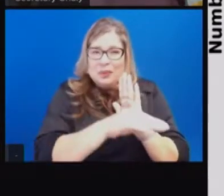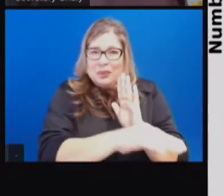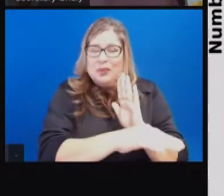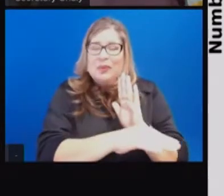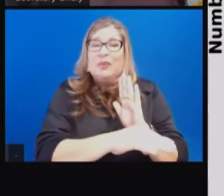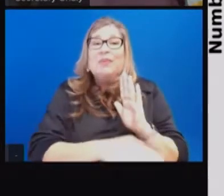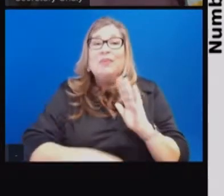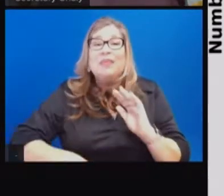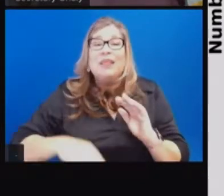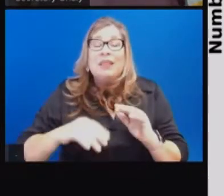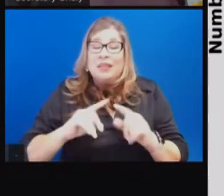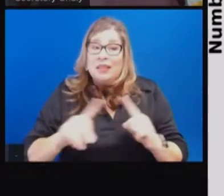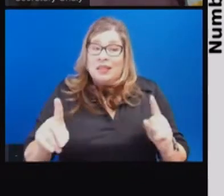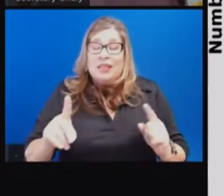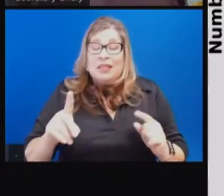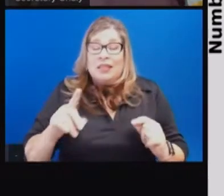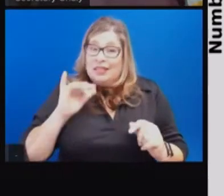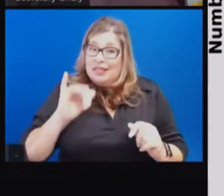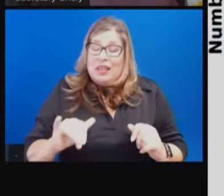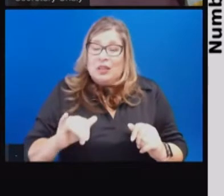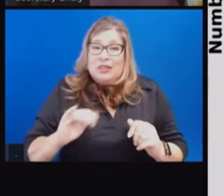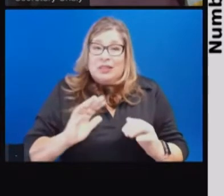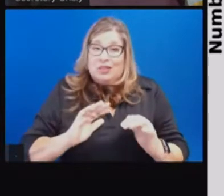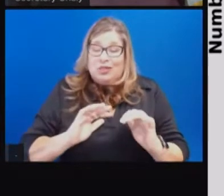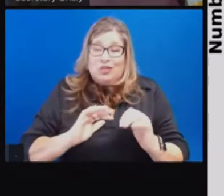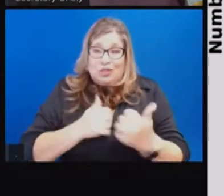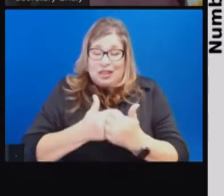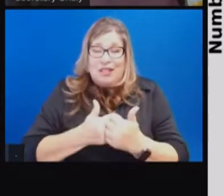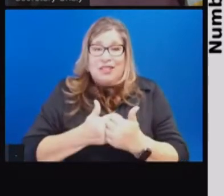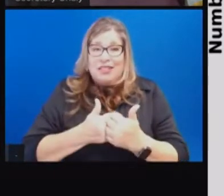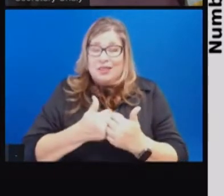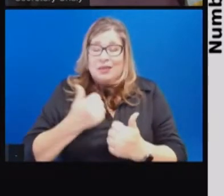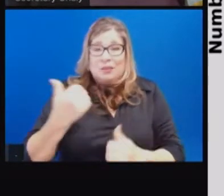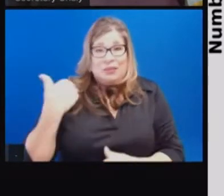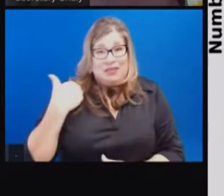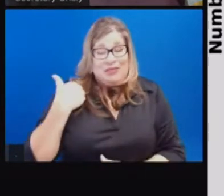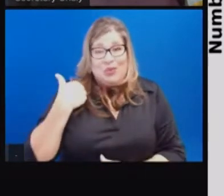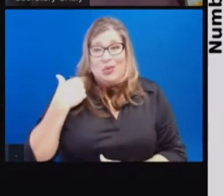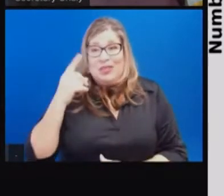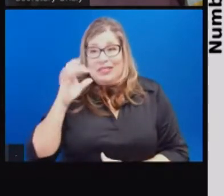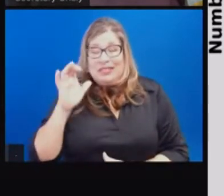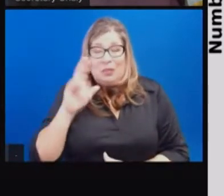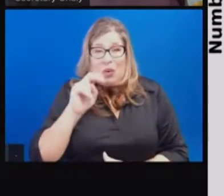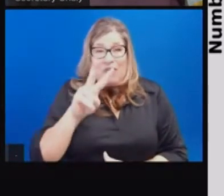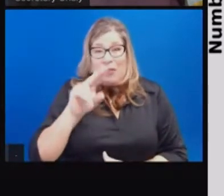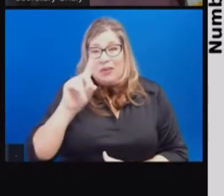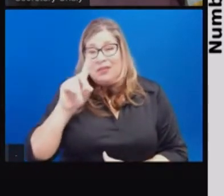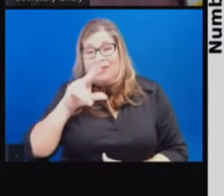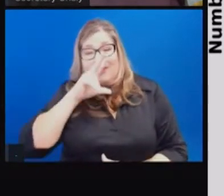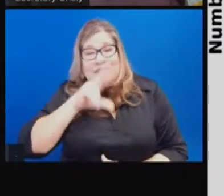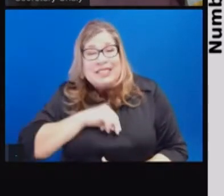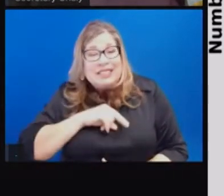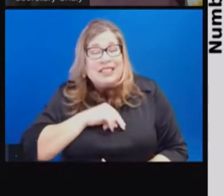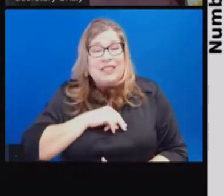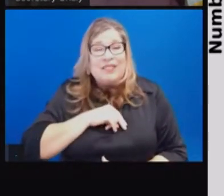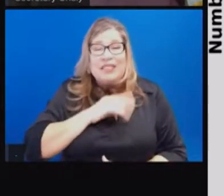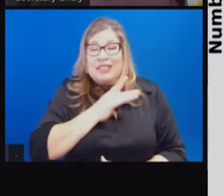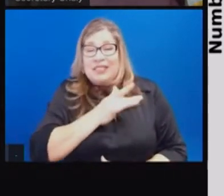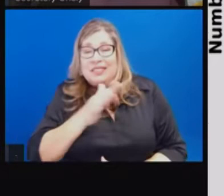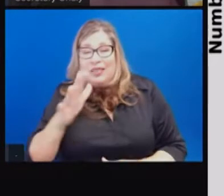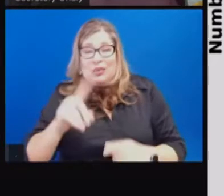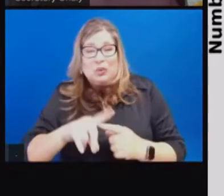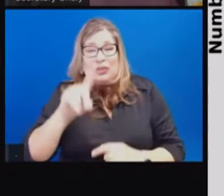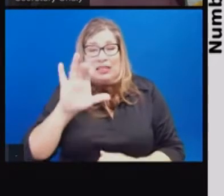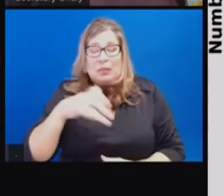a very difficult time where we saw that rapid increase all the way through that Thanksgiving holiday into the early